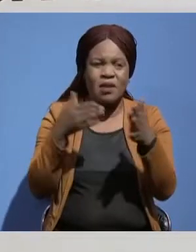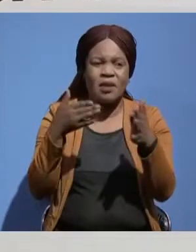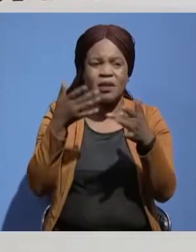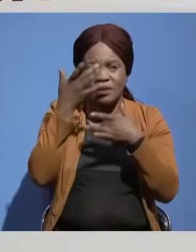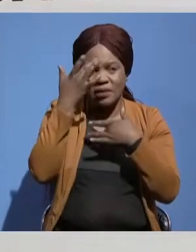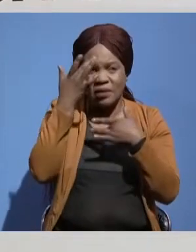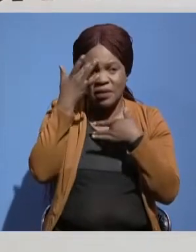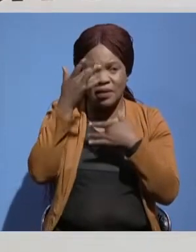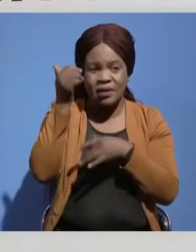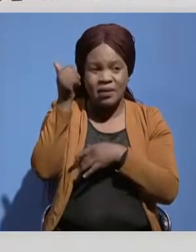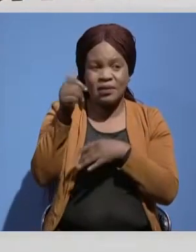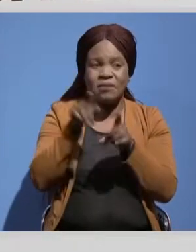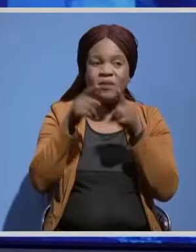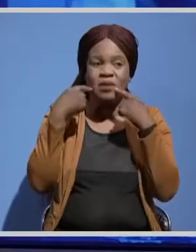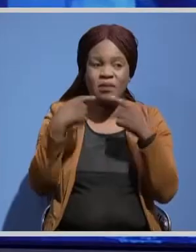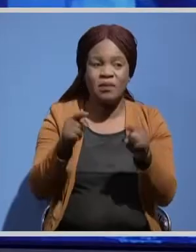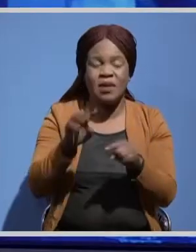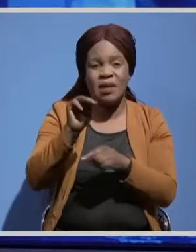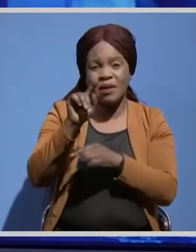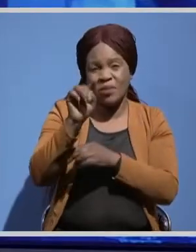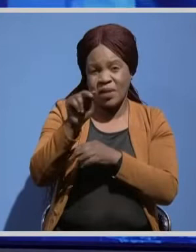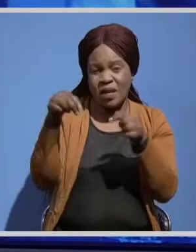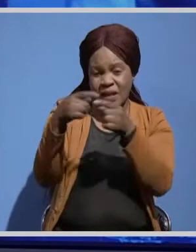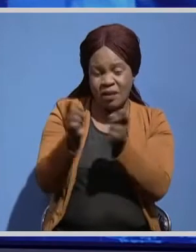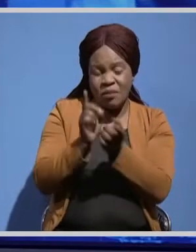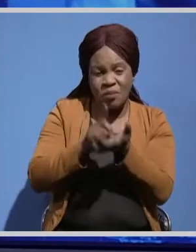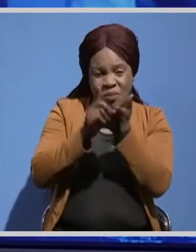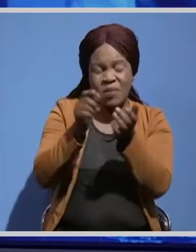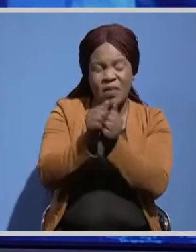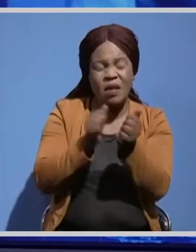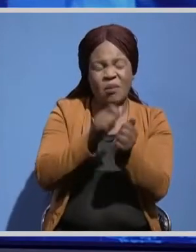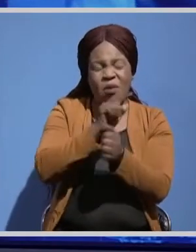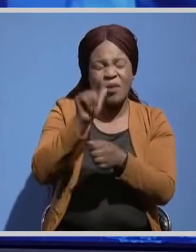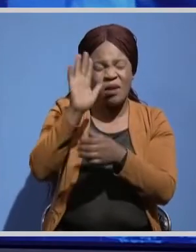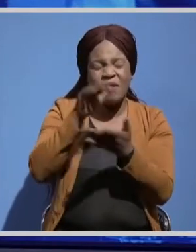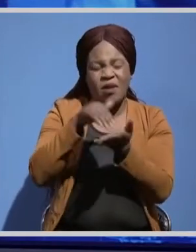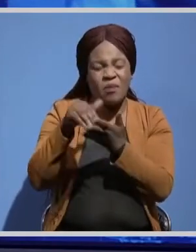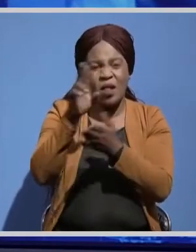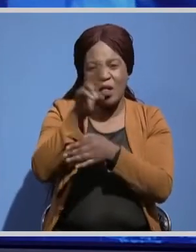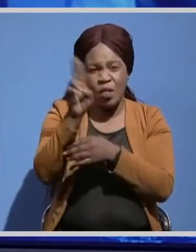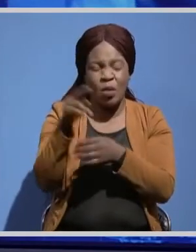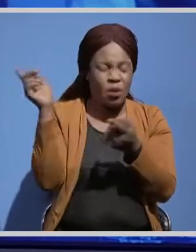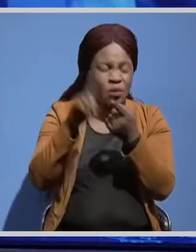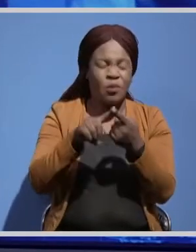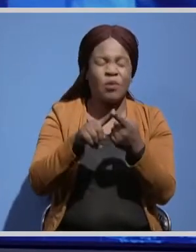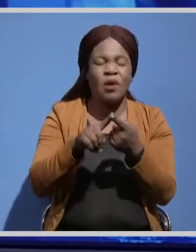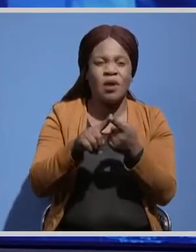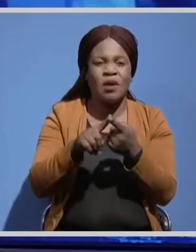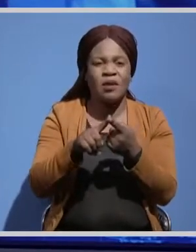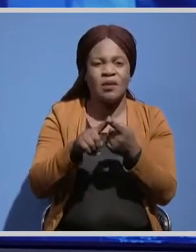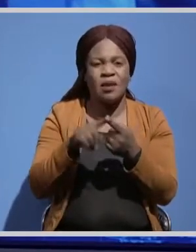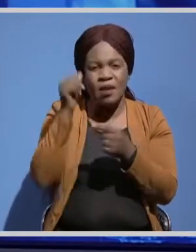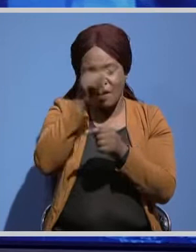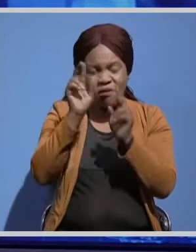And Dr. Chanda has disclosed that the MTN group has donated about 25 million United States towards the African Union's COVID-19